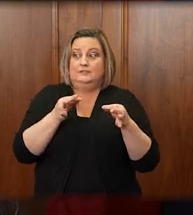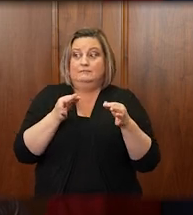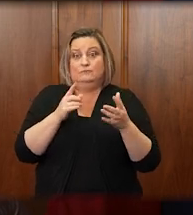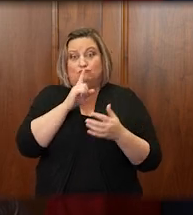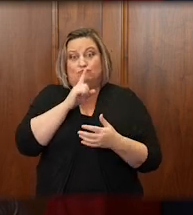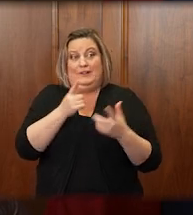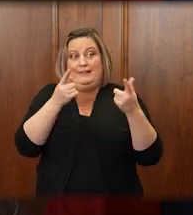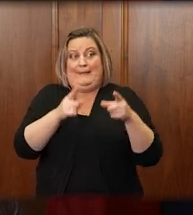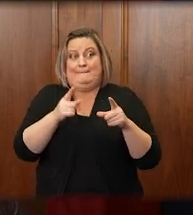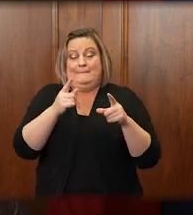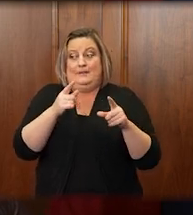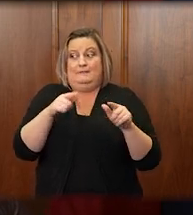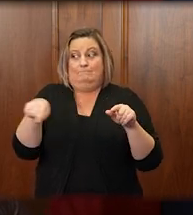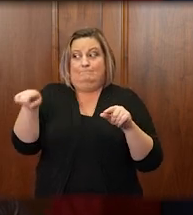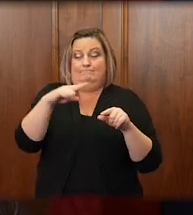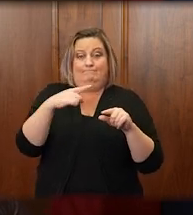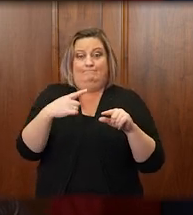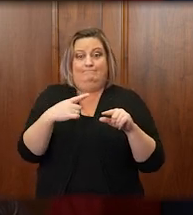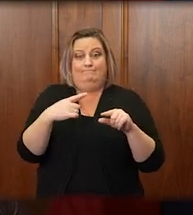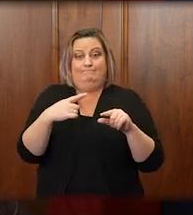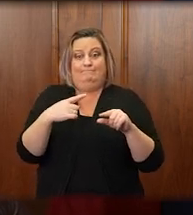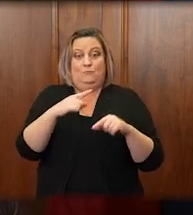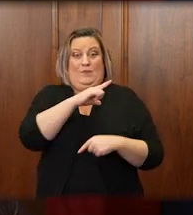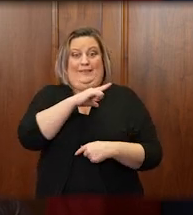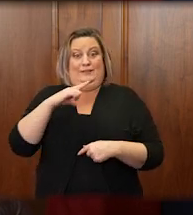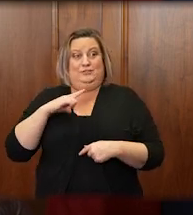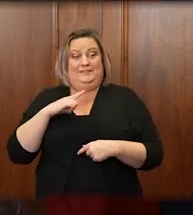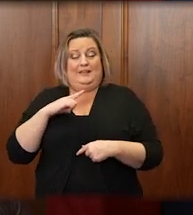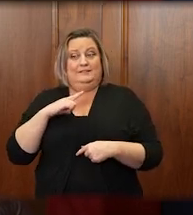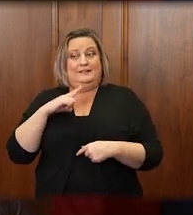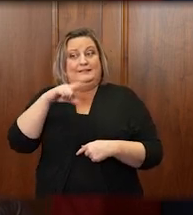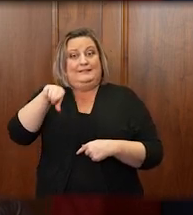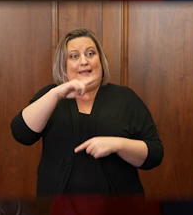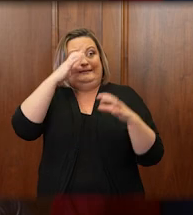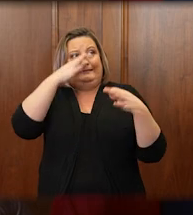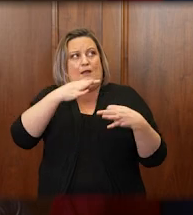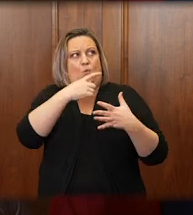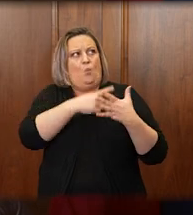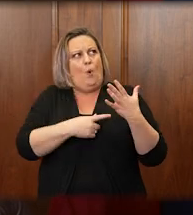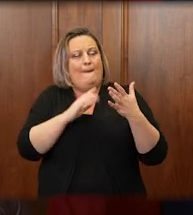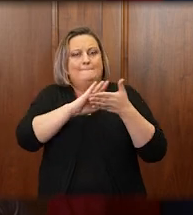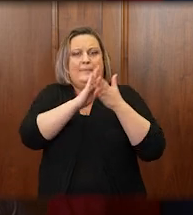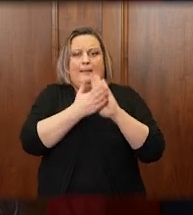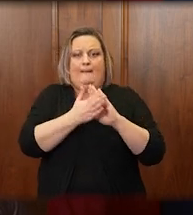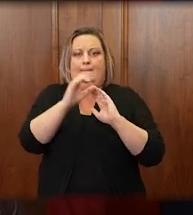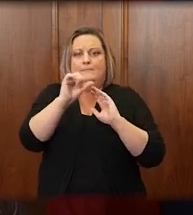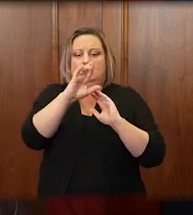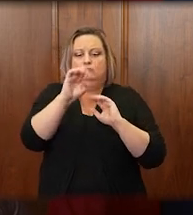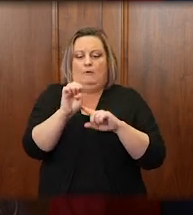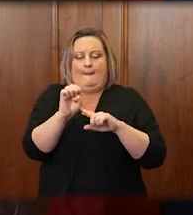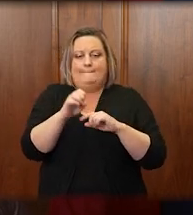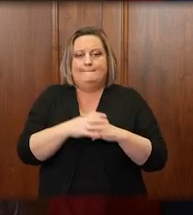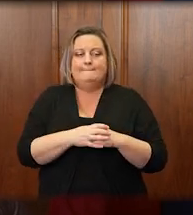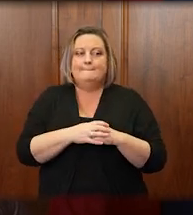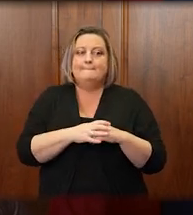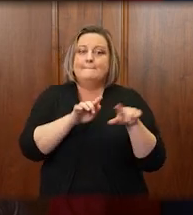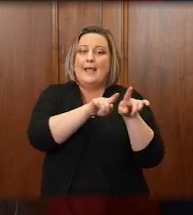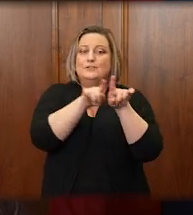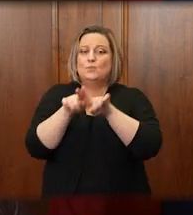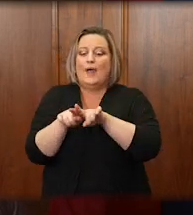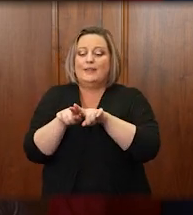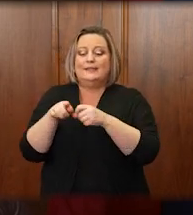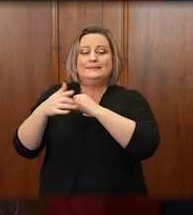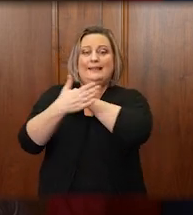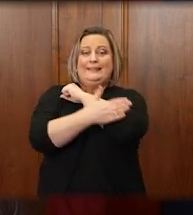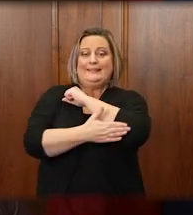which decides what conduct will violate the law and become crimes. They are also made by the county and district attorneys